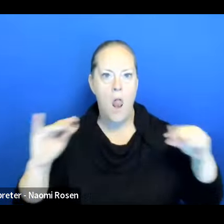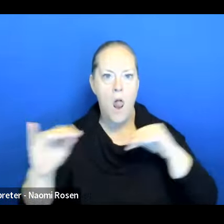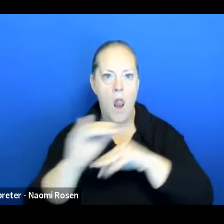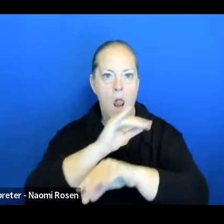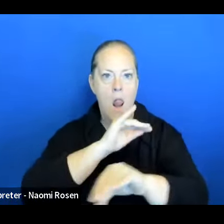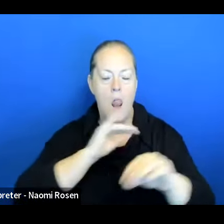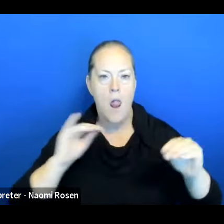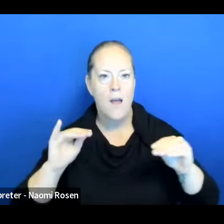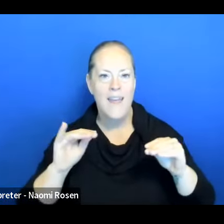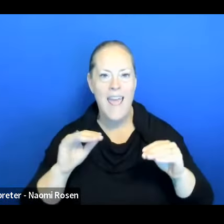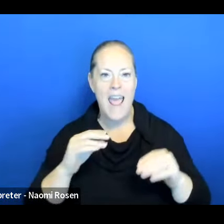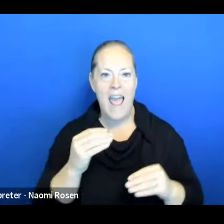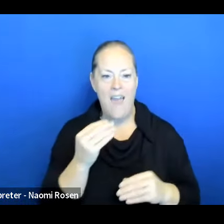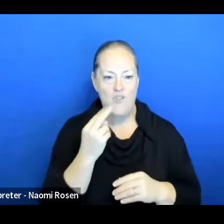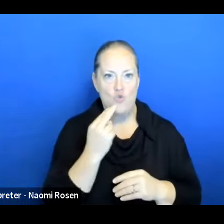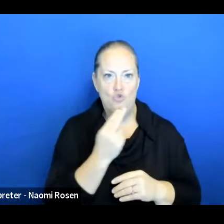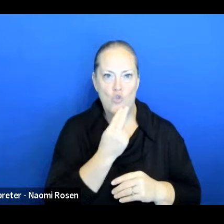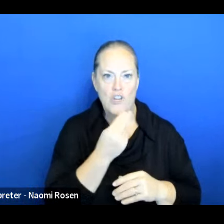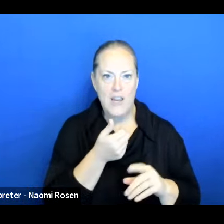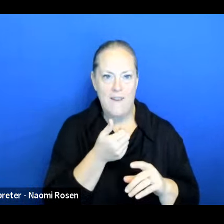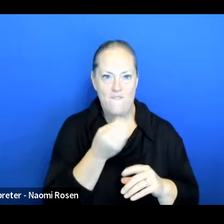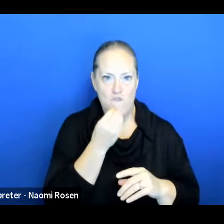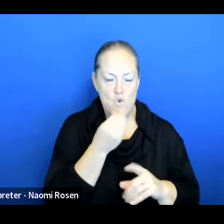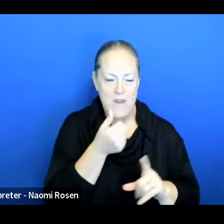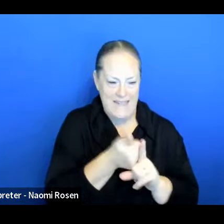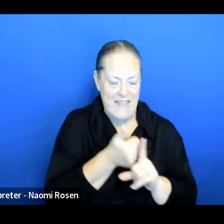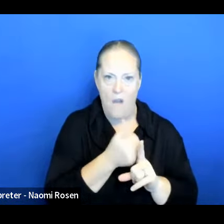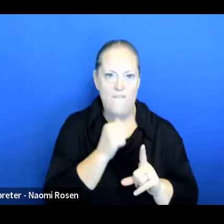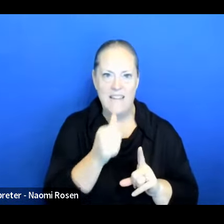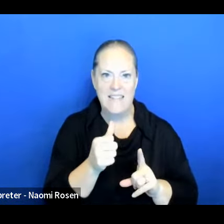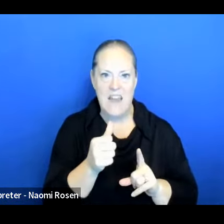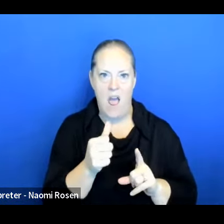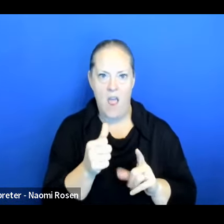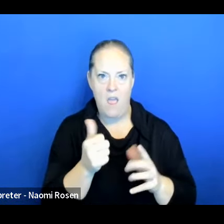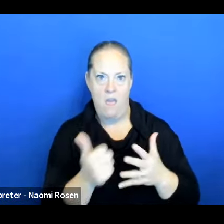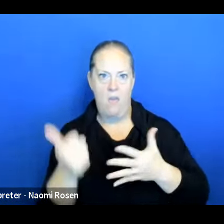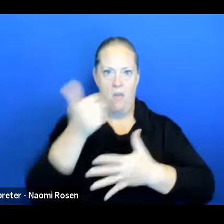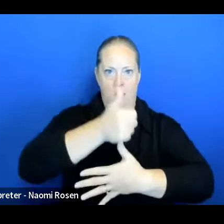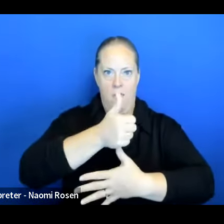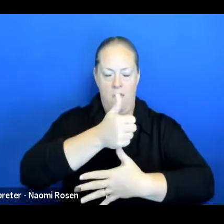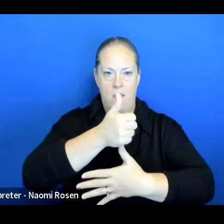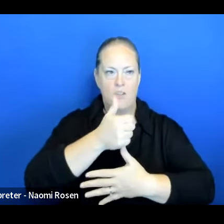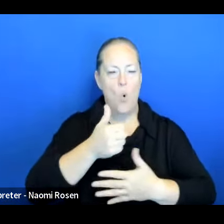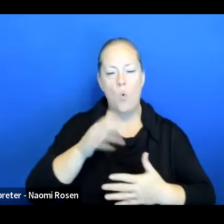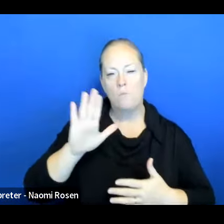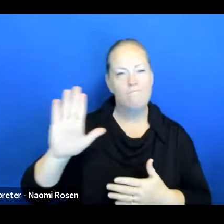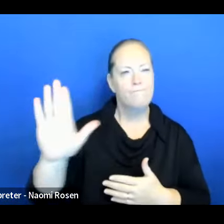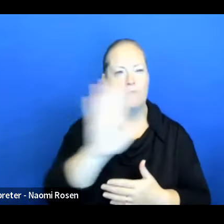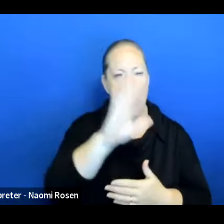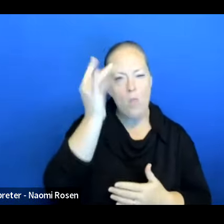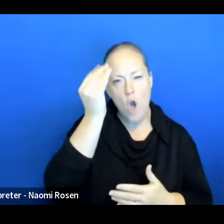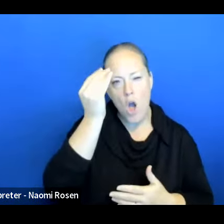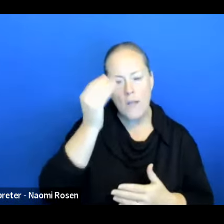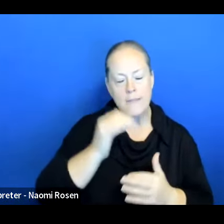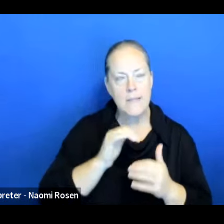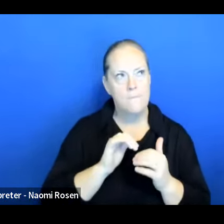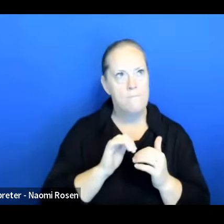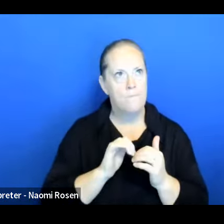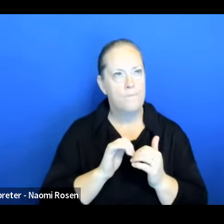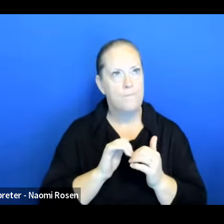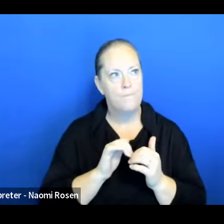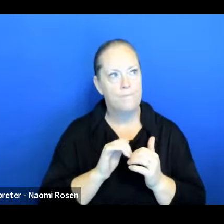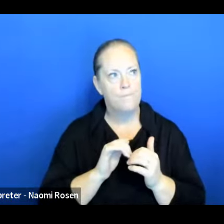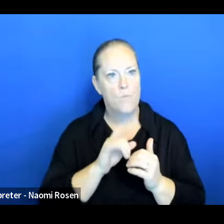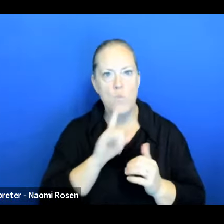the level of concern in community. And I'm just wondering your thoughts about that, how we can, it is so